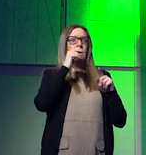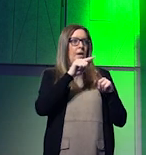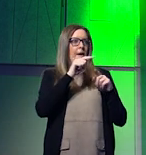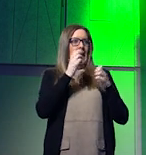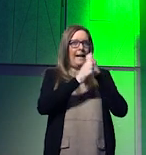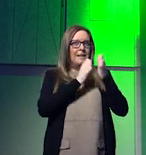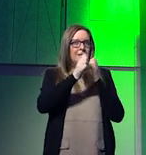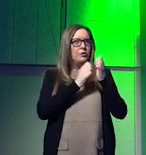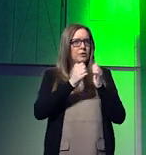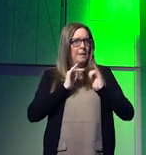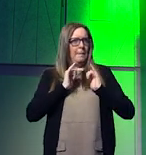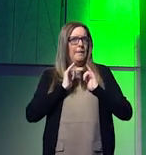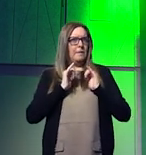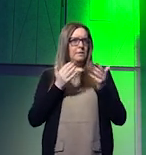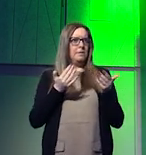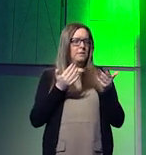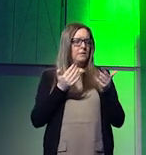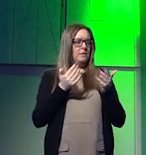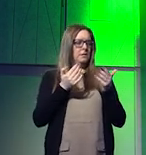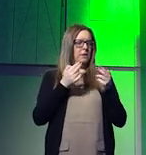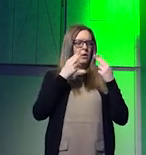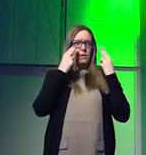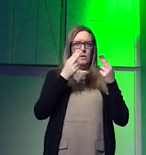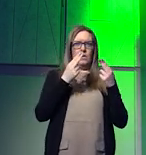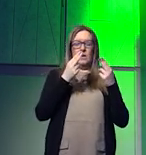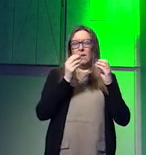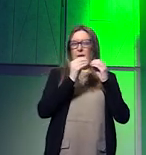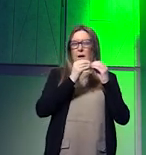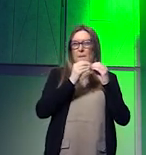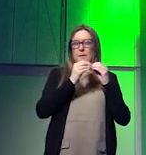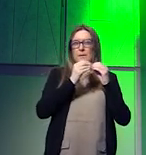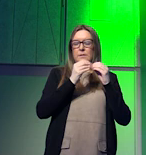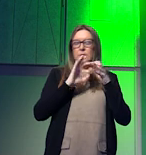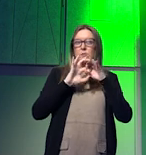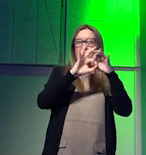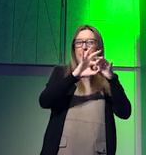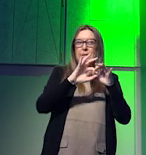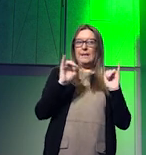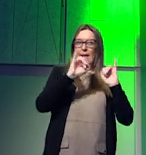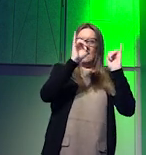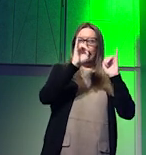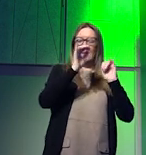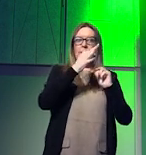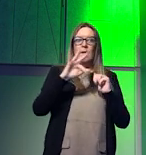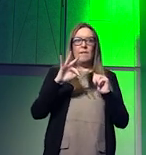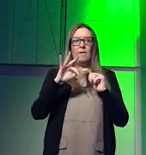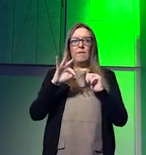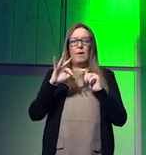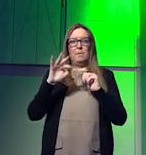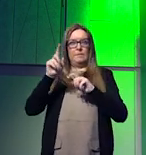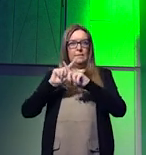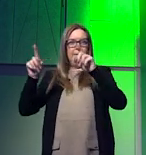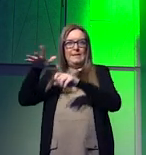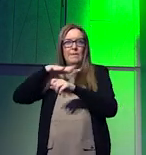for a few days as a result of various climate related hazards which come from a hydrological base related also to